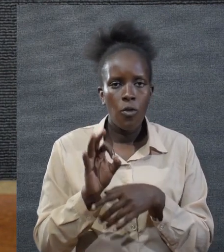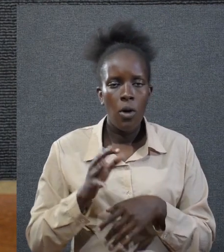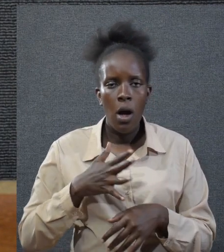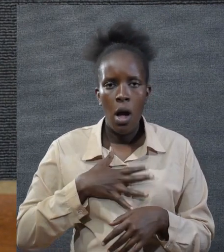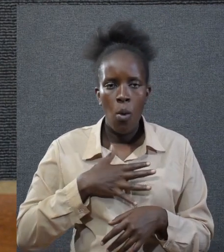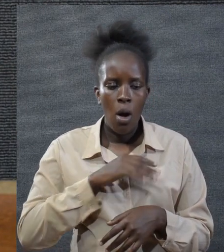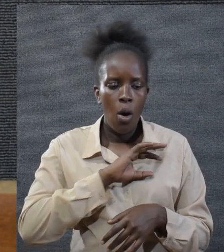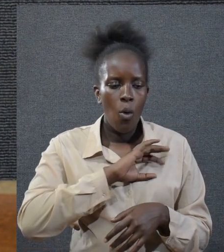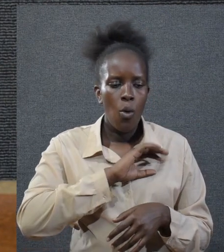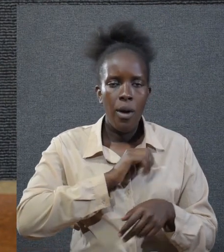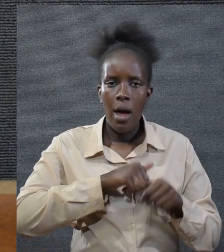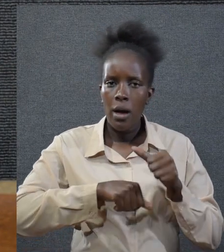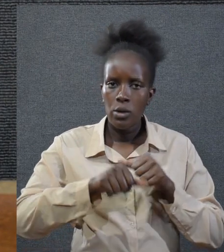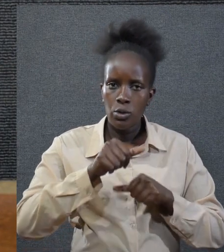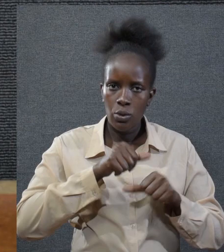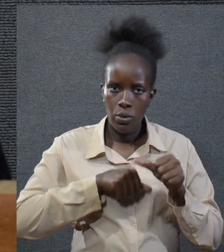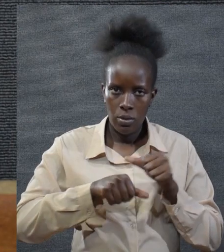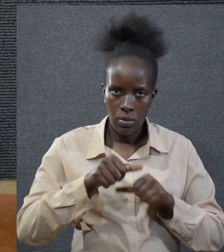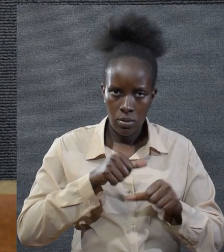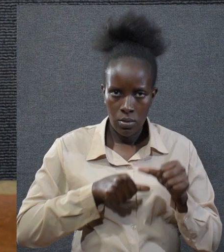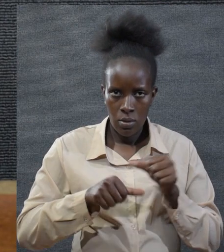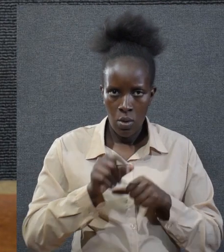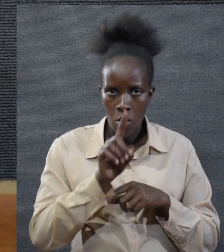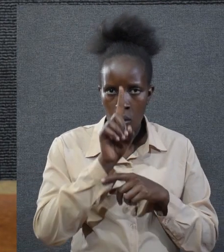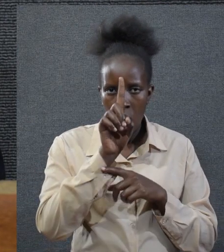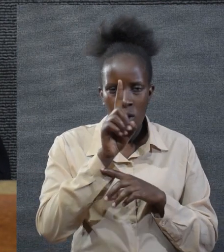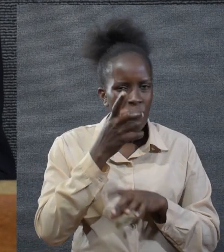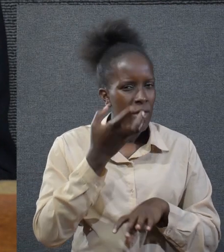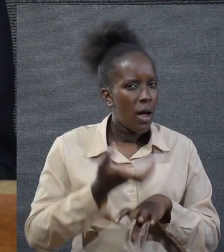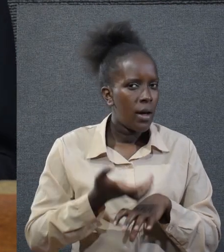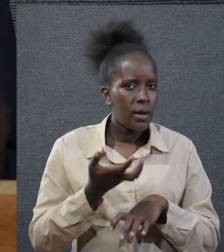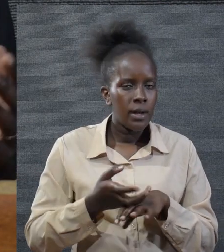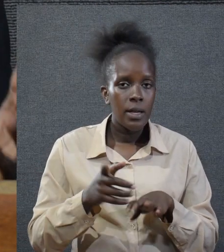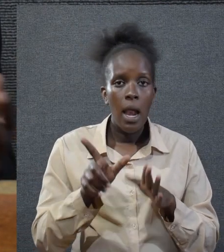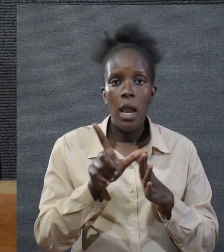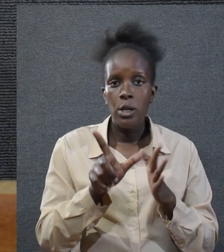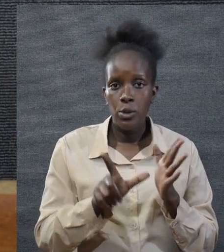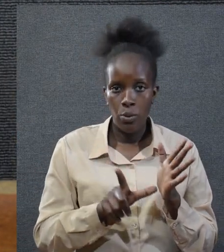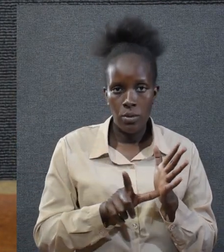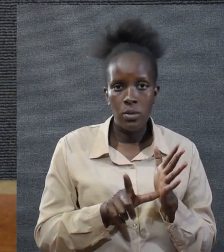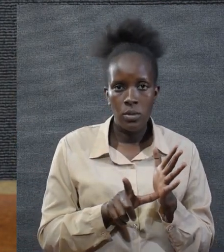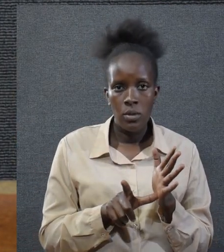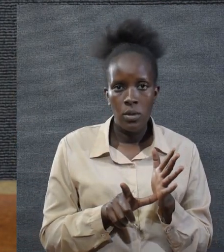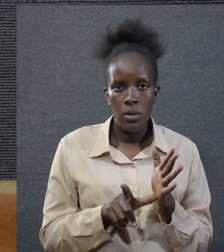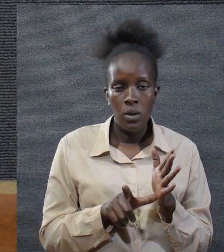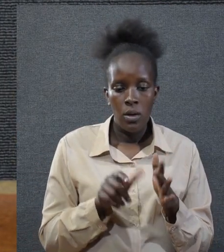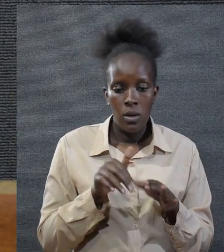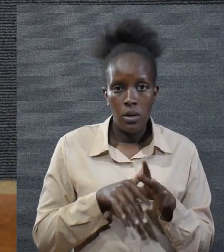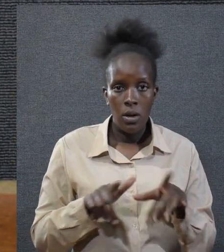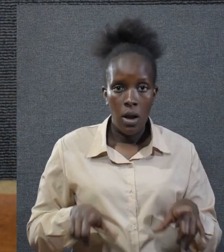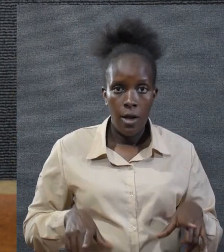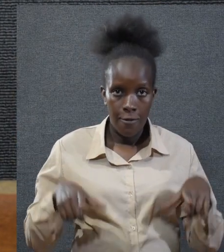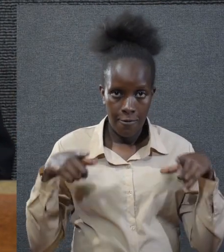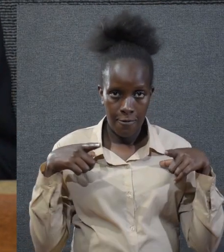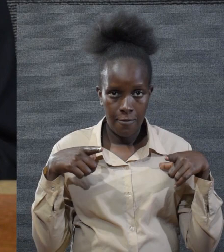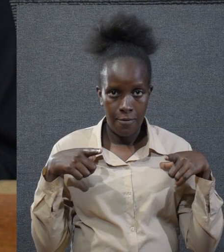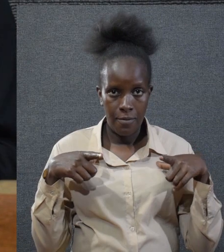of our own actions. One of the hardest lesson, lessons